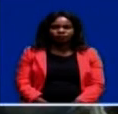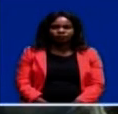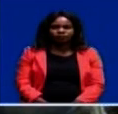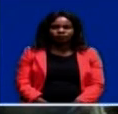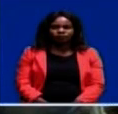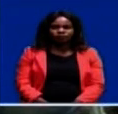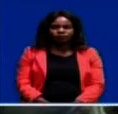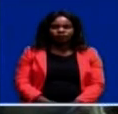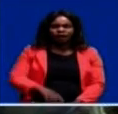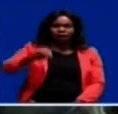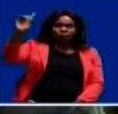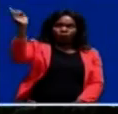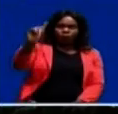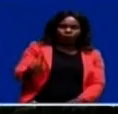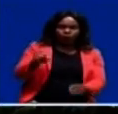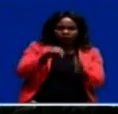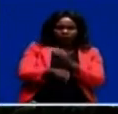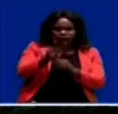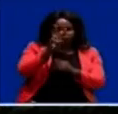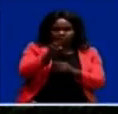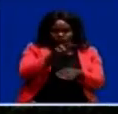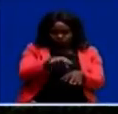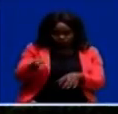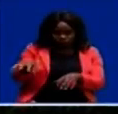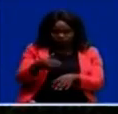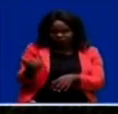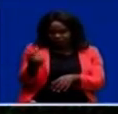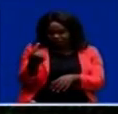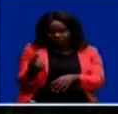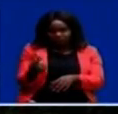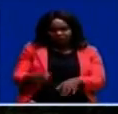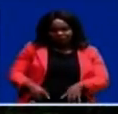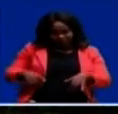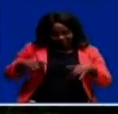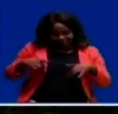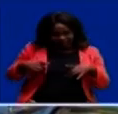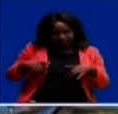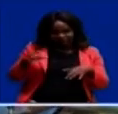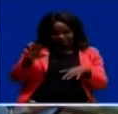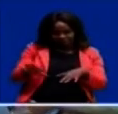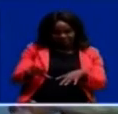Lightning kills two children while a third child is battling for her life in Kalulushi General Hospital.